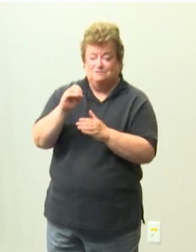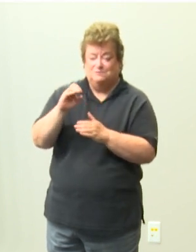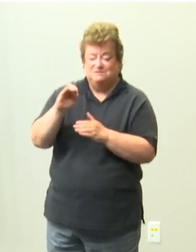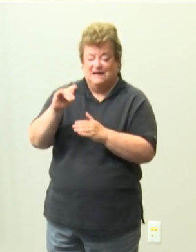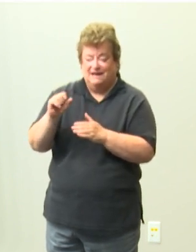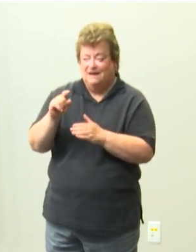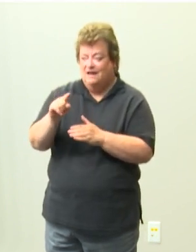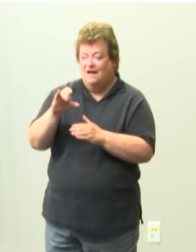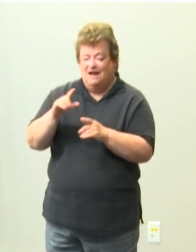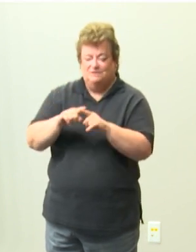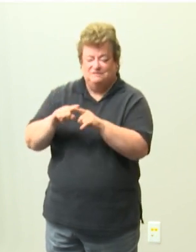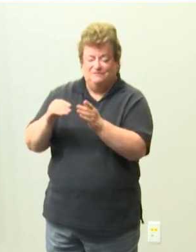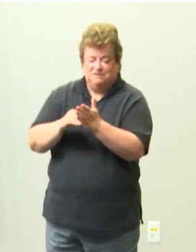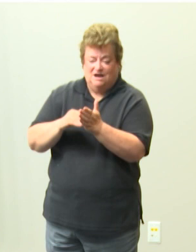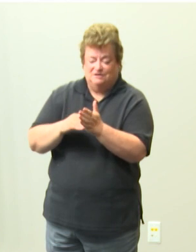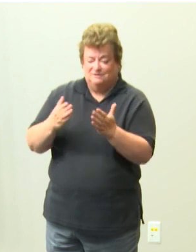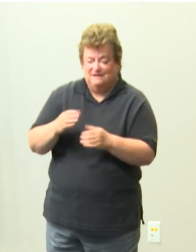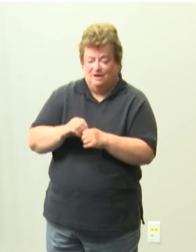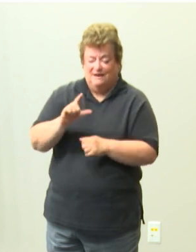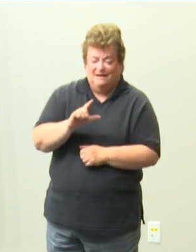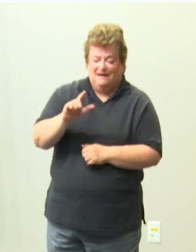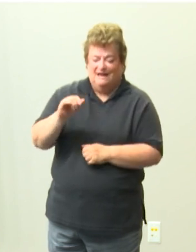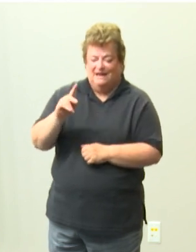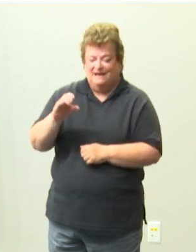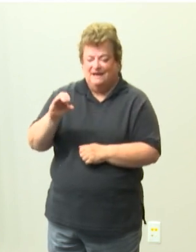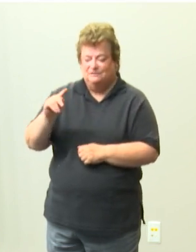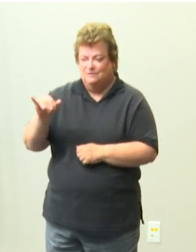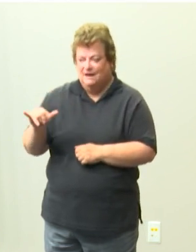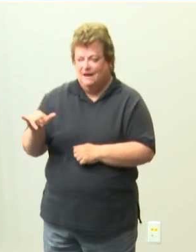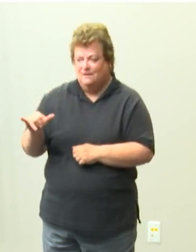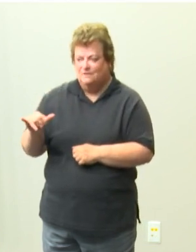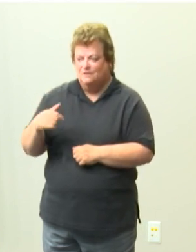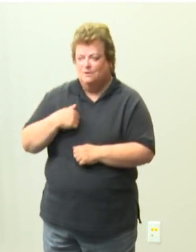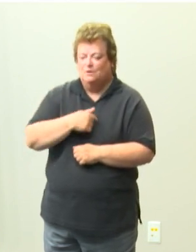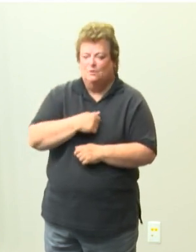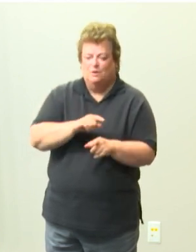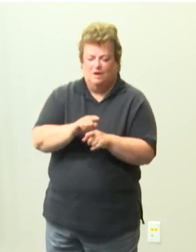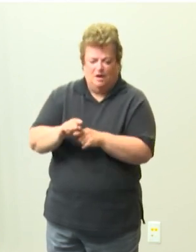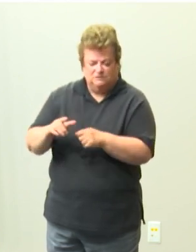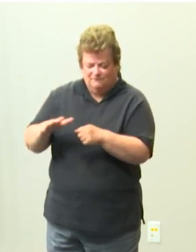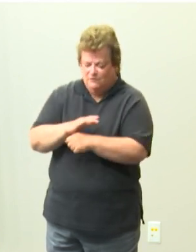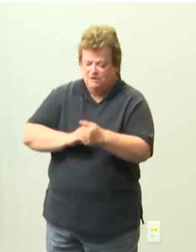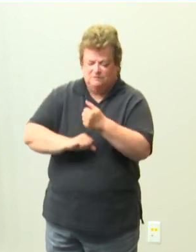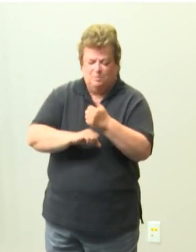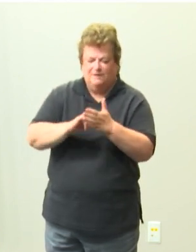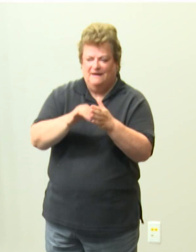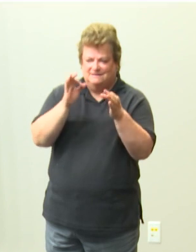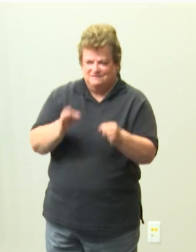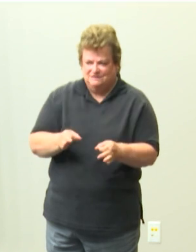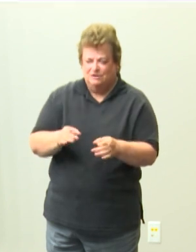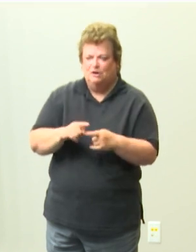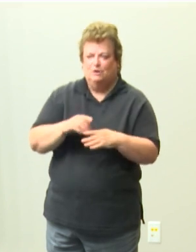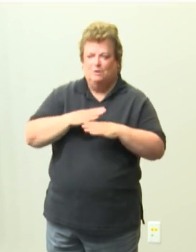the hundreds of physicians here in lincoln and lancaster county that we represent we we also fully support the decision today to